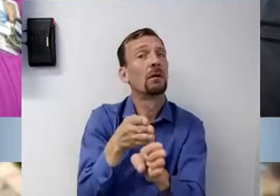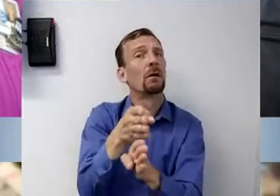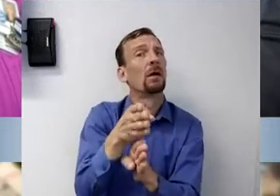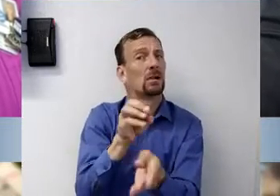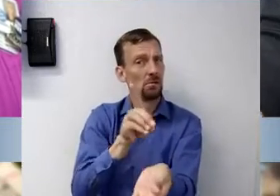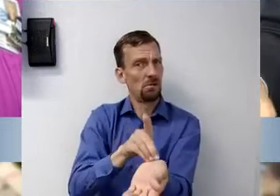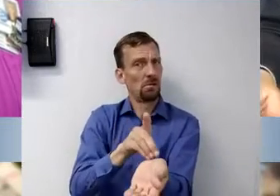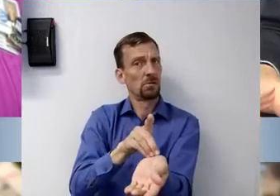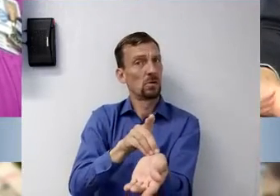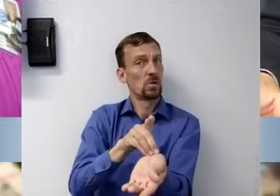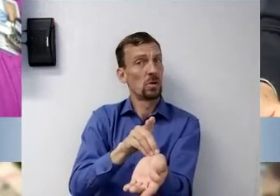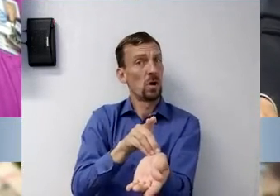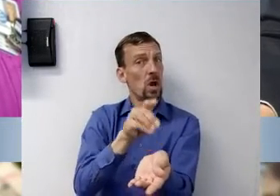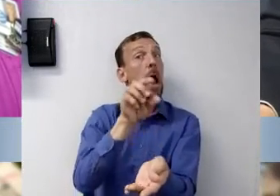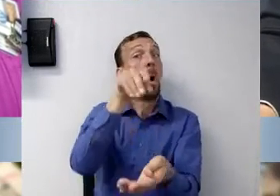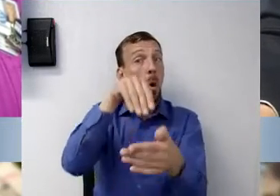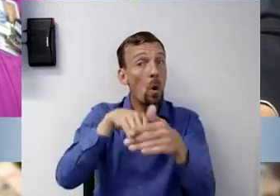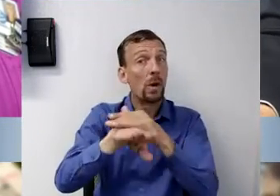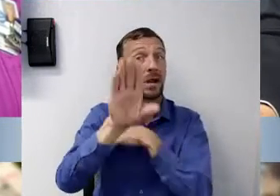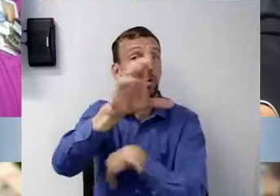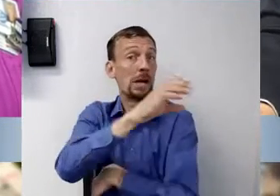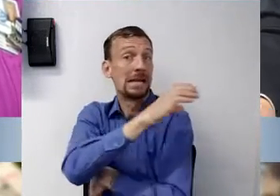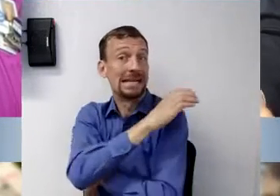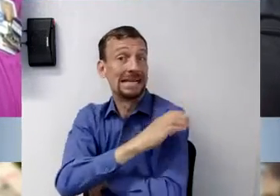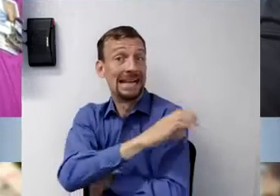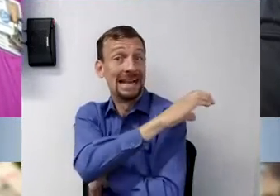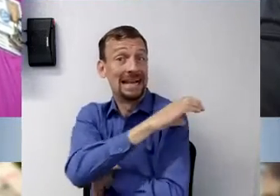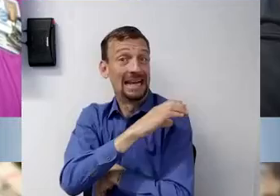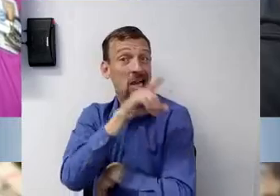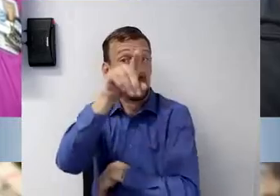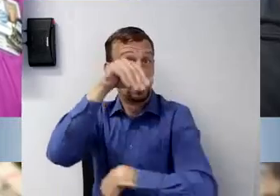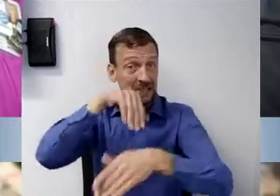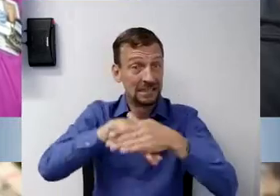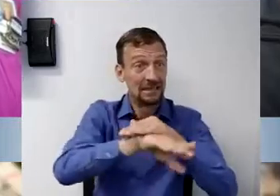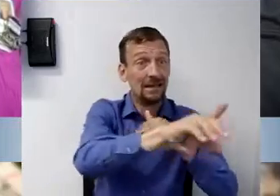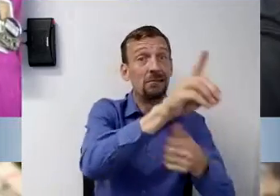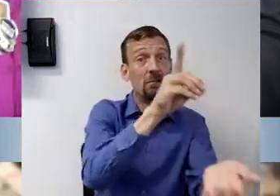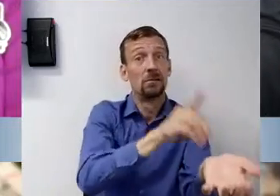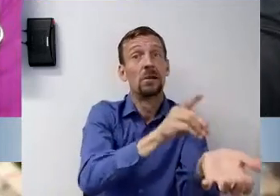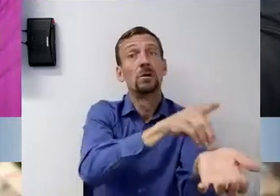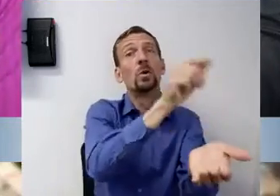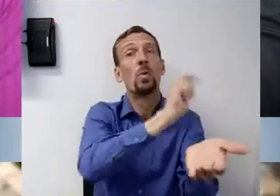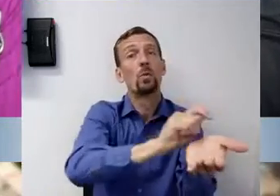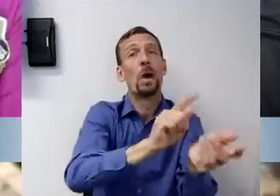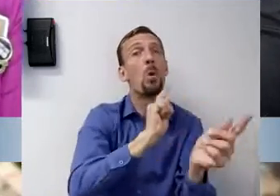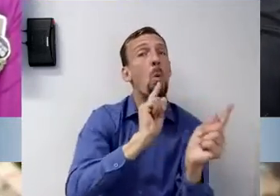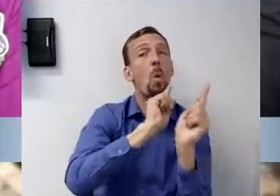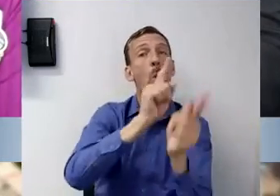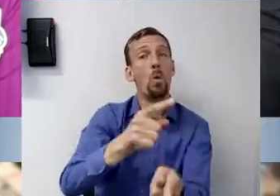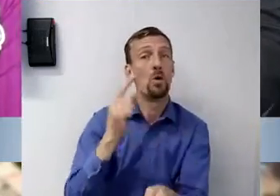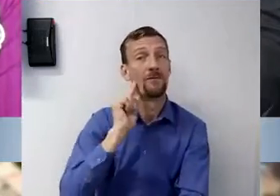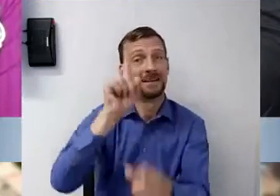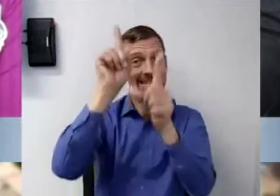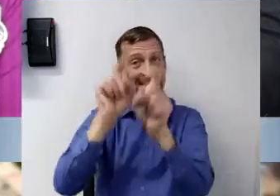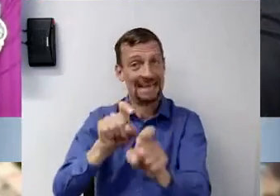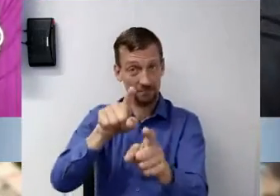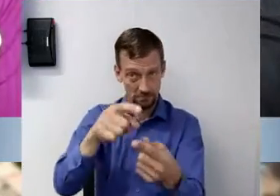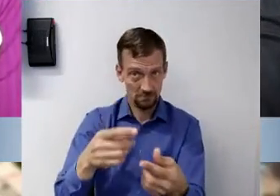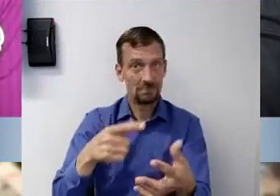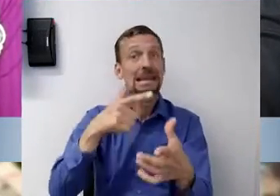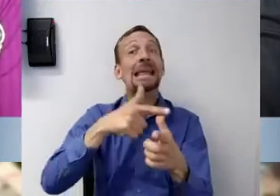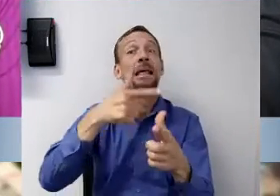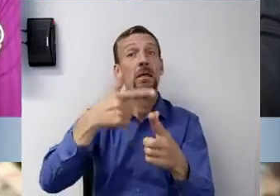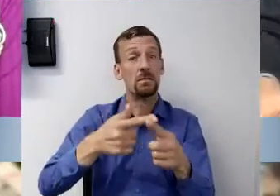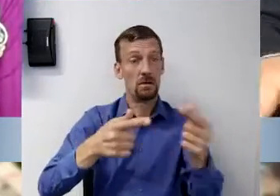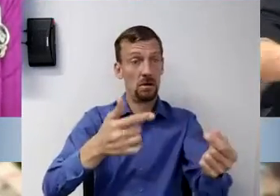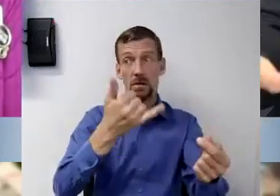to your clinic, and that physician writes an order to have the test done. Um, if you, you then will make an